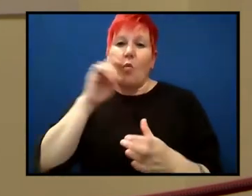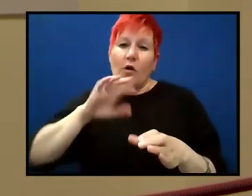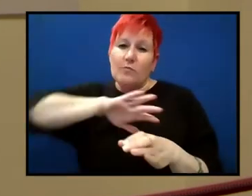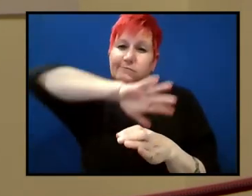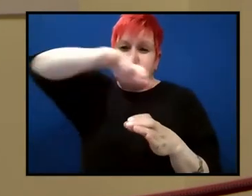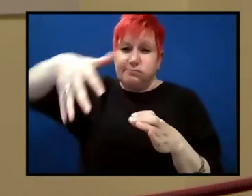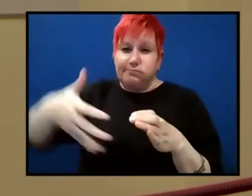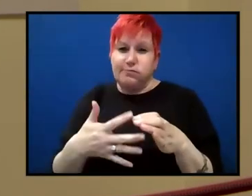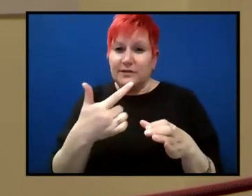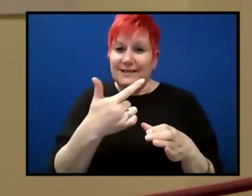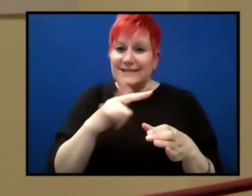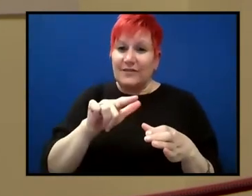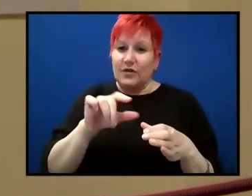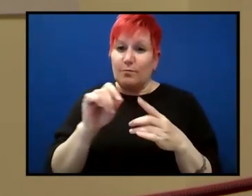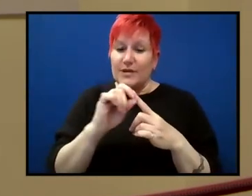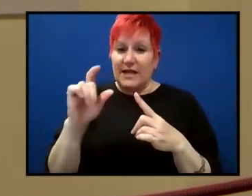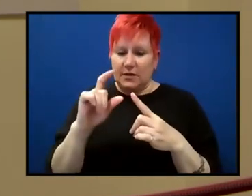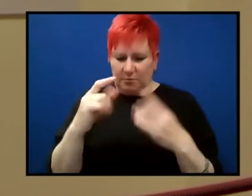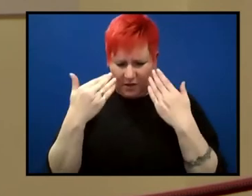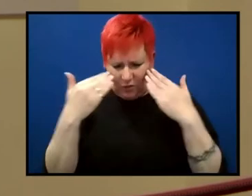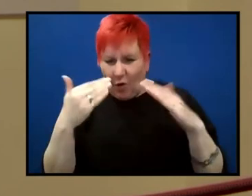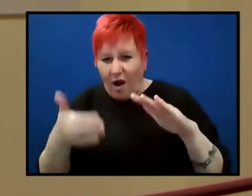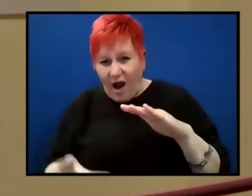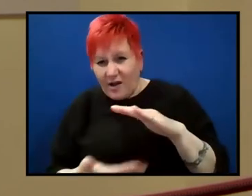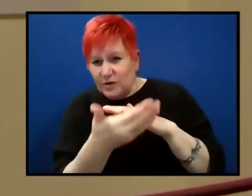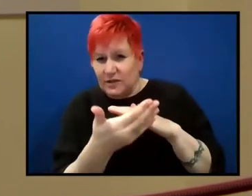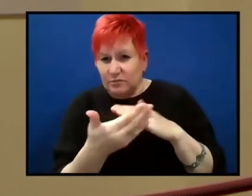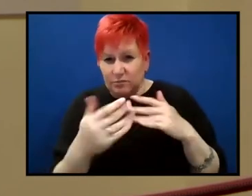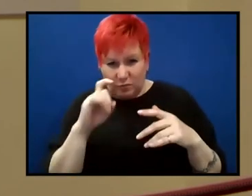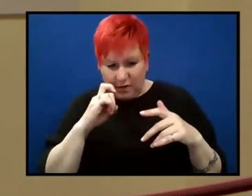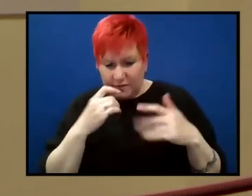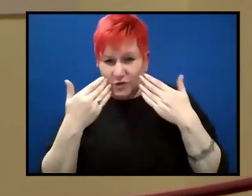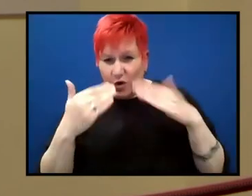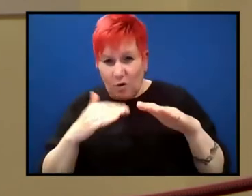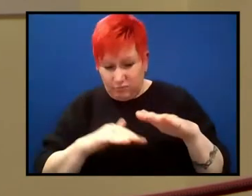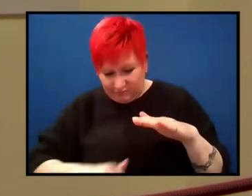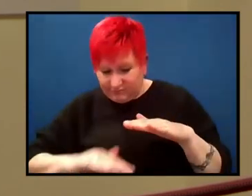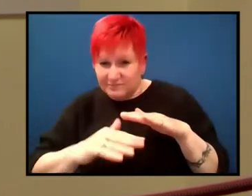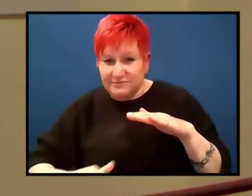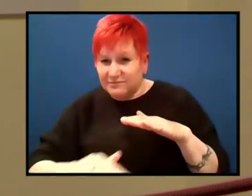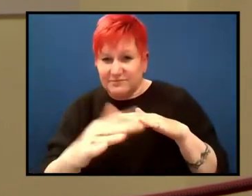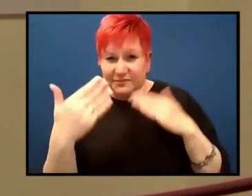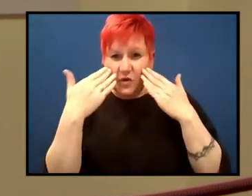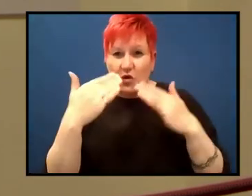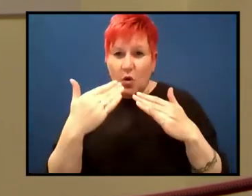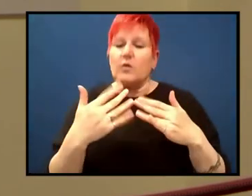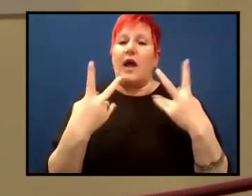really about what the geology of that 70% was until we started to get all that new information. And it particularly